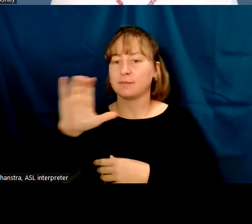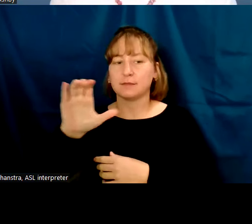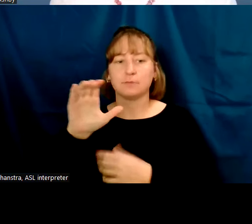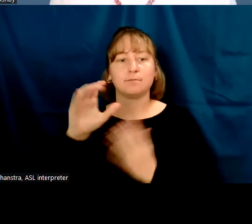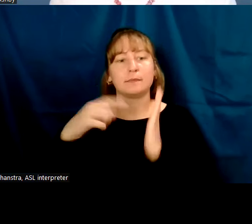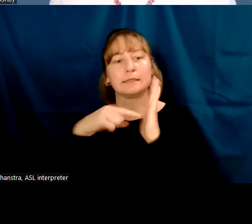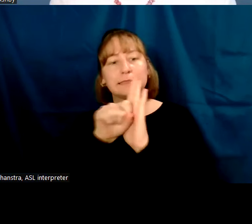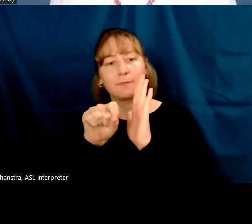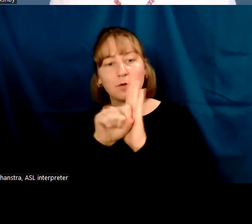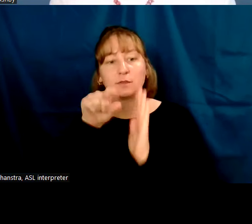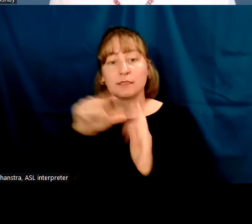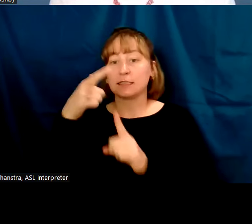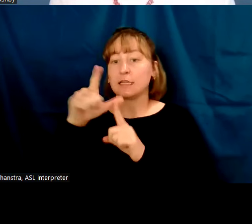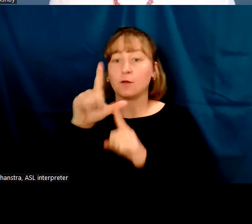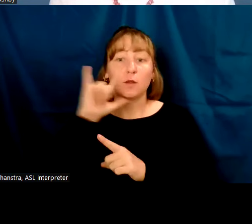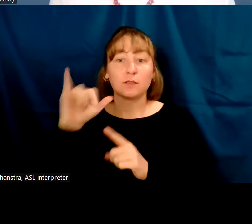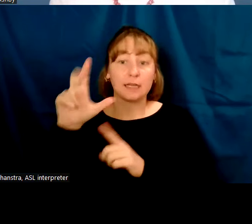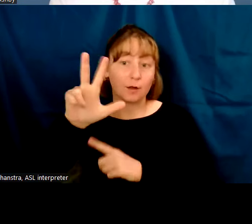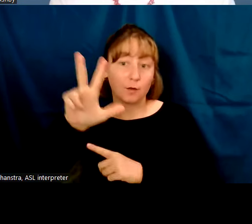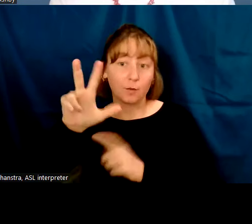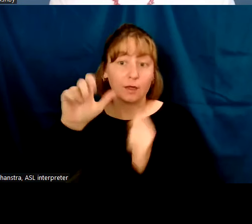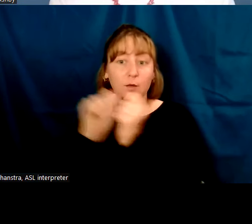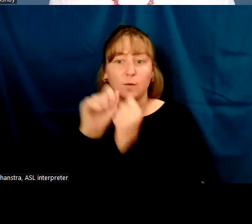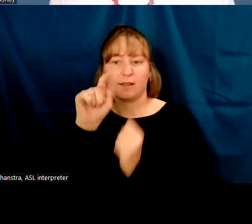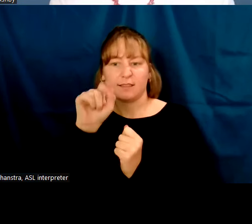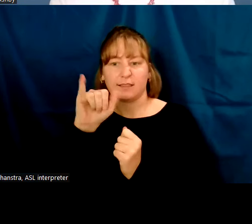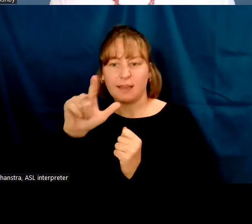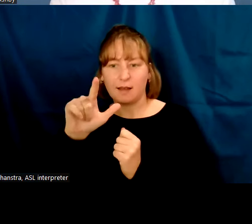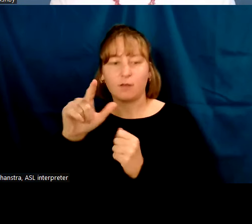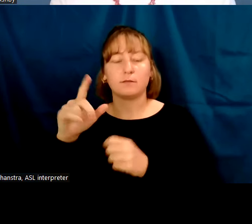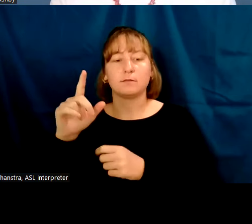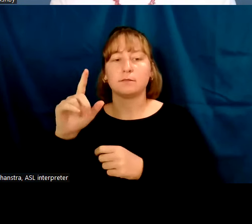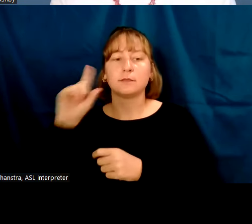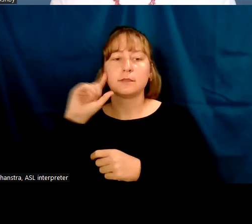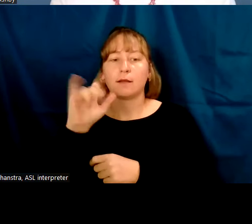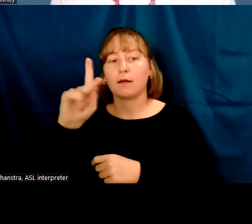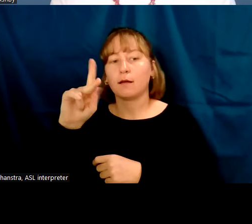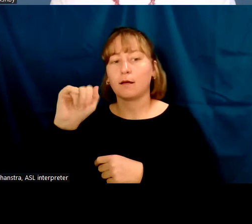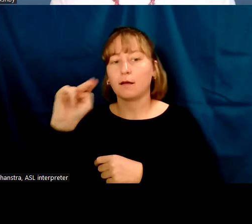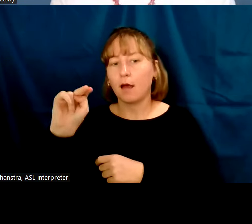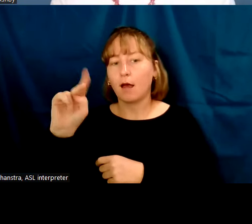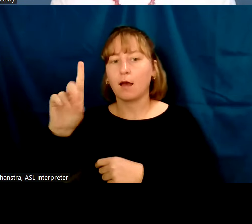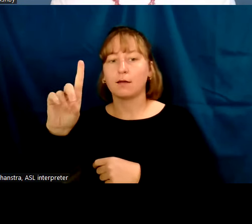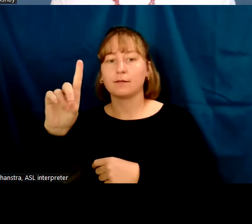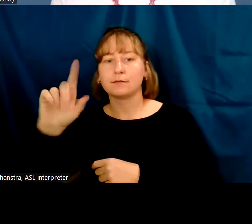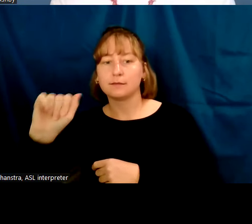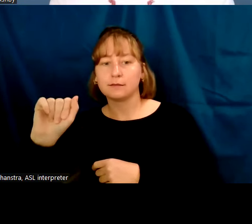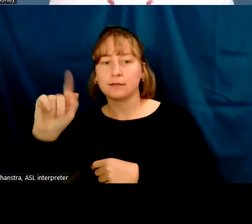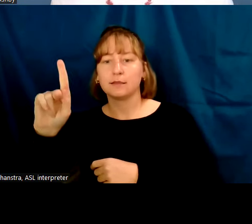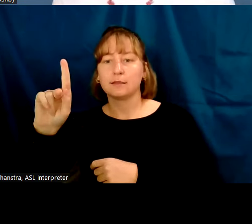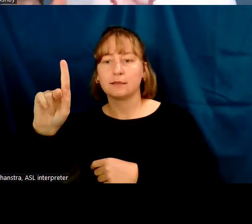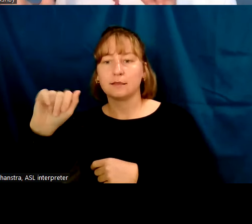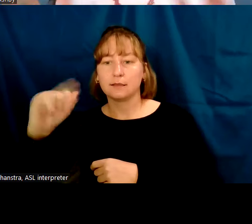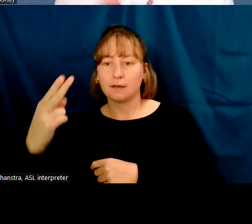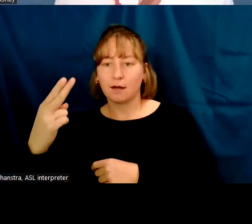letter that looks like a three with a tail writes ka di ka. And then this is an E